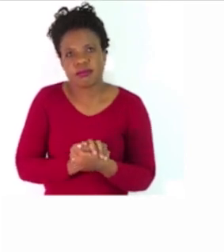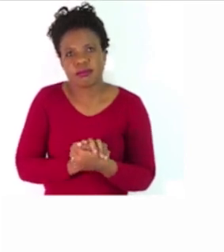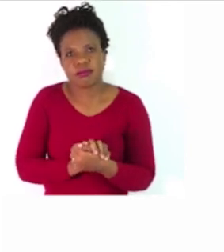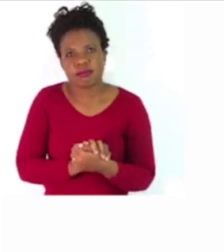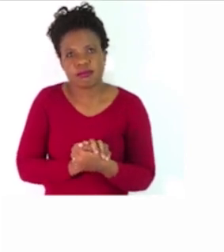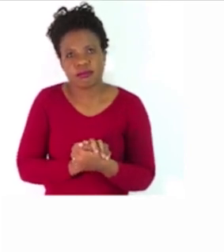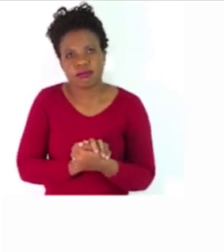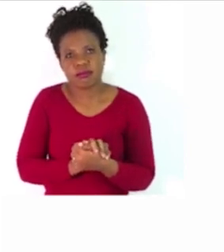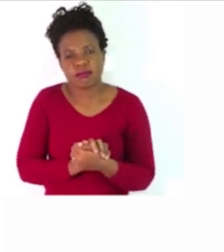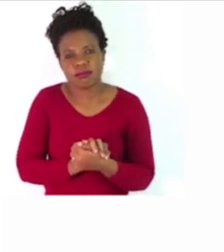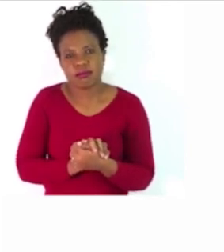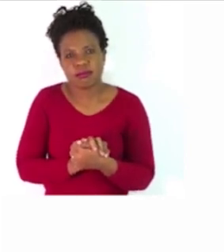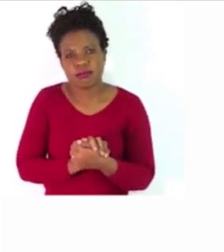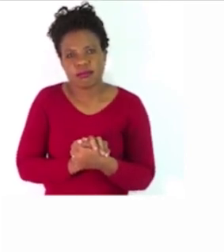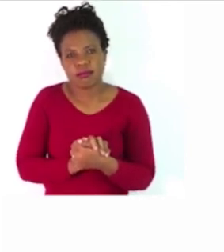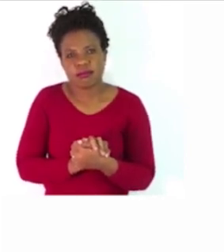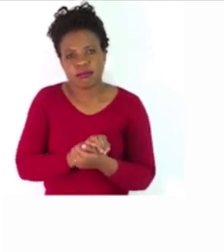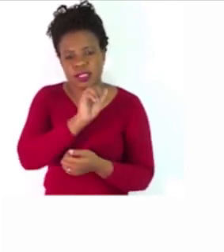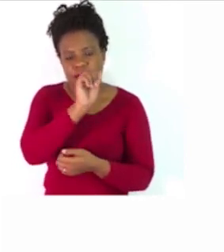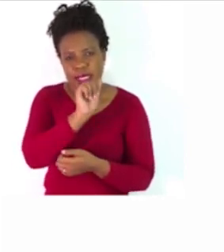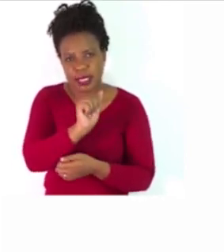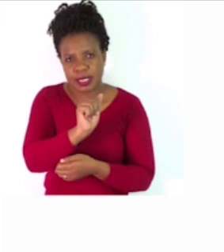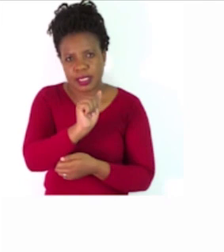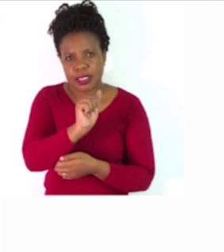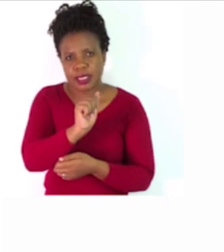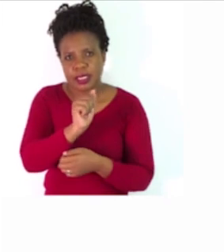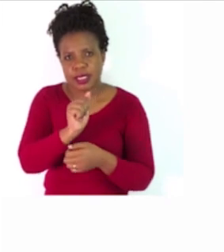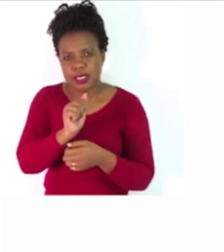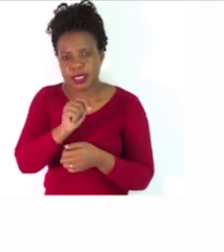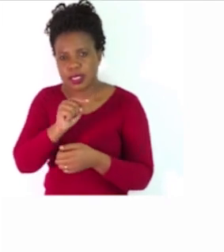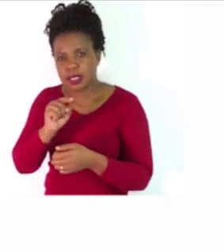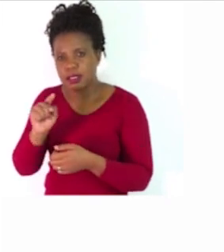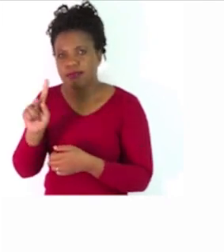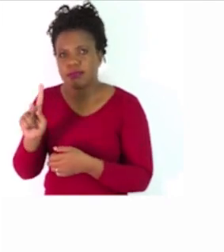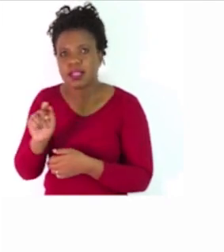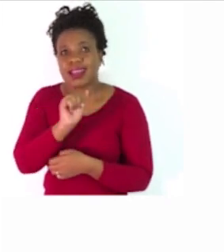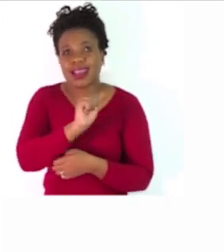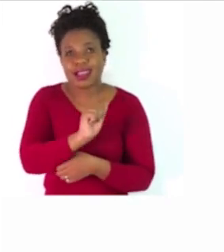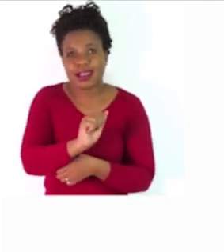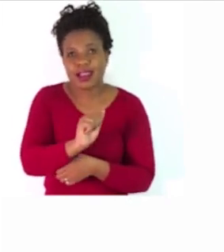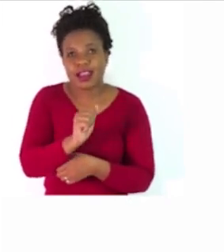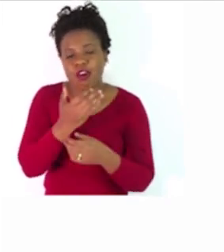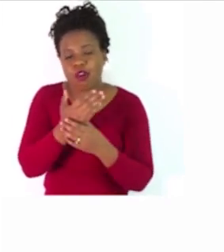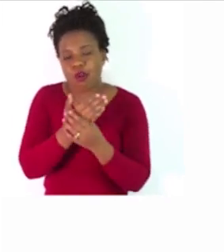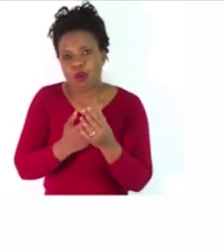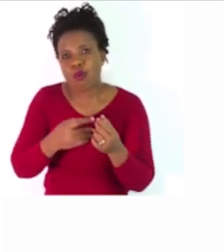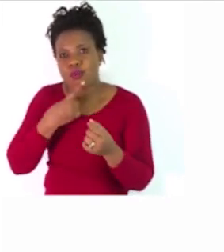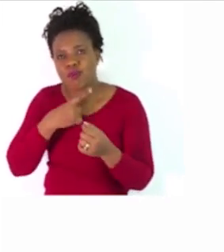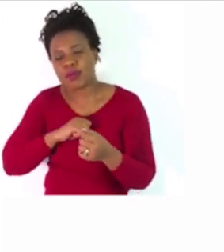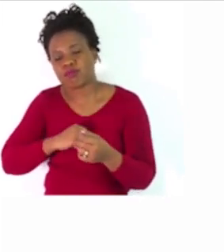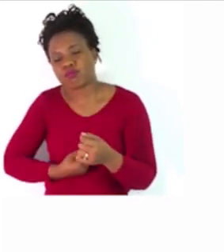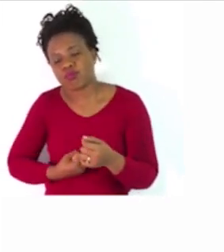Now the questions are from A to K. A says, where were the old men and his